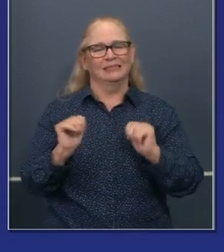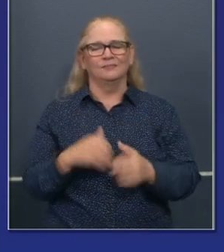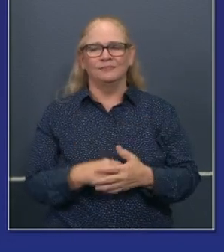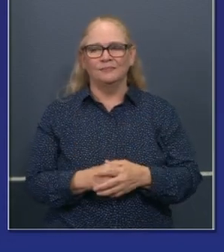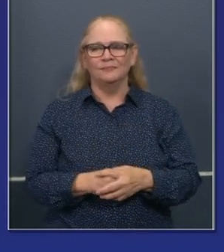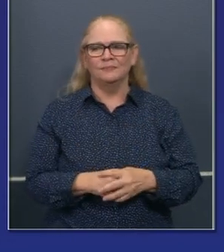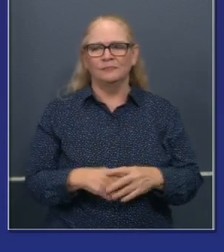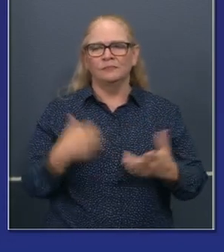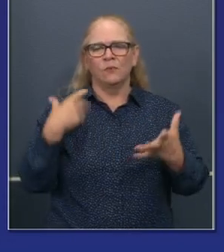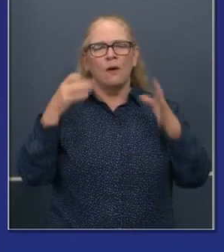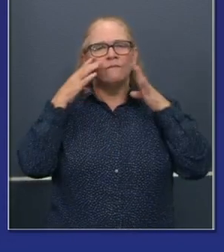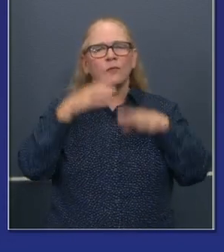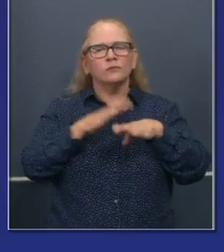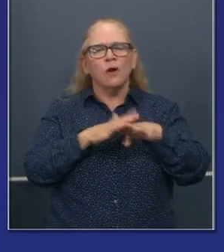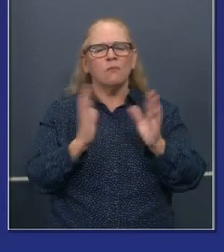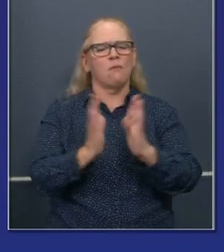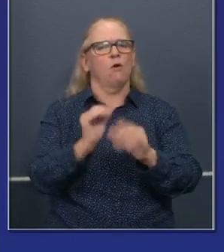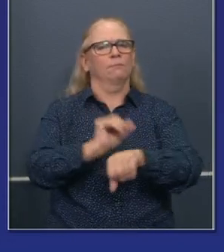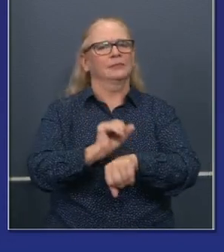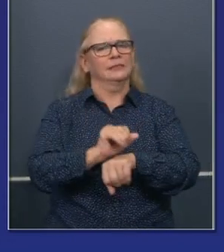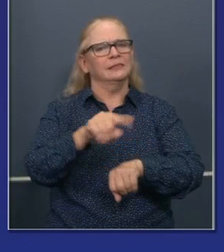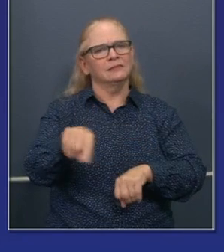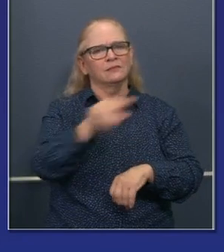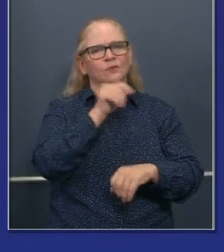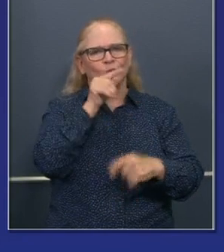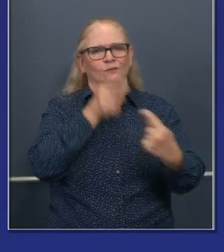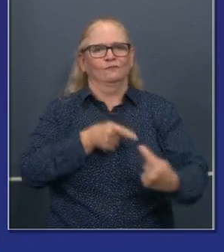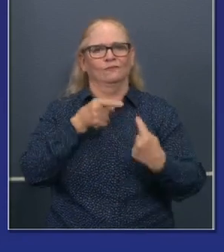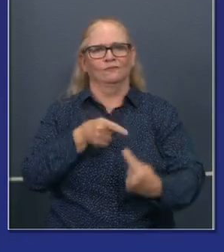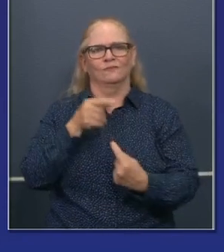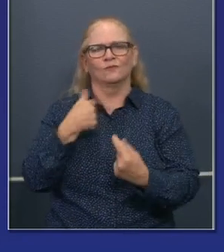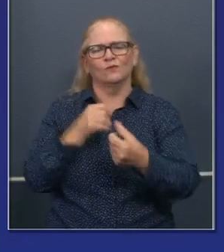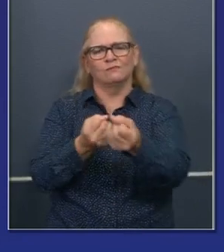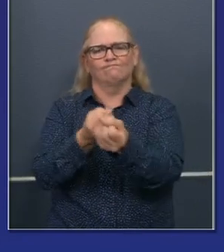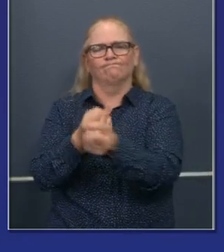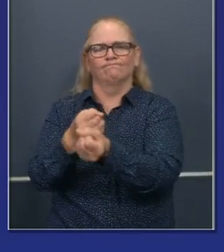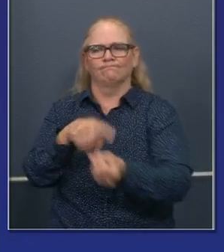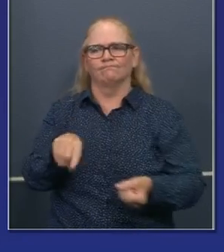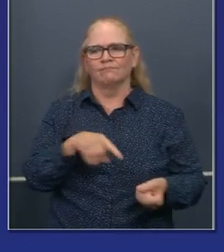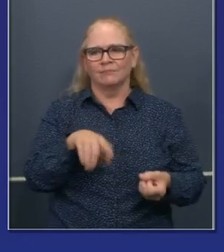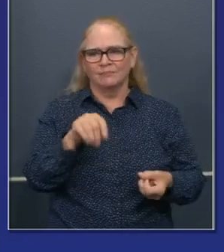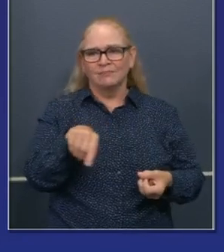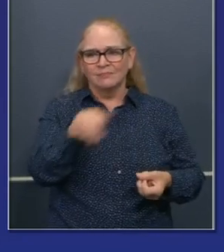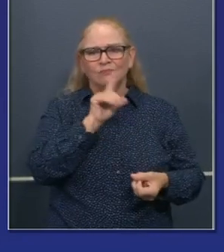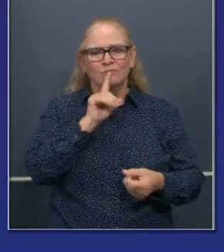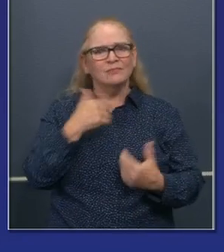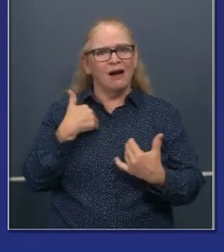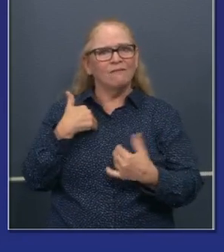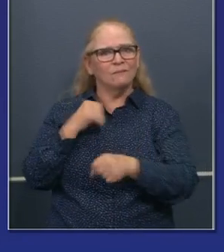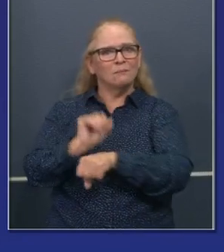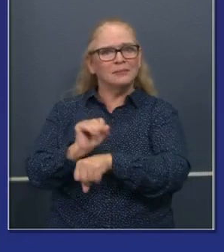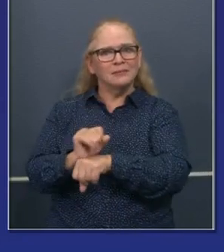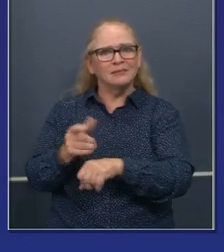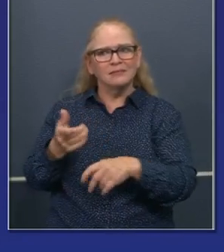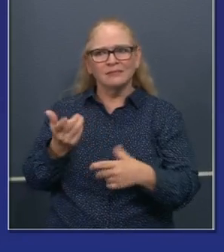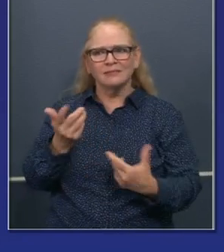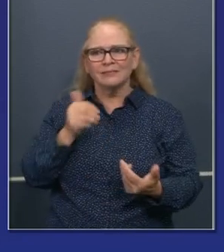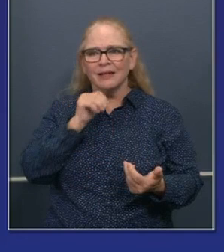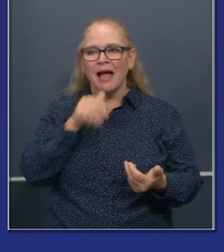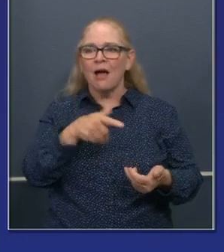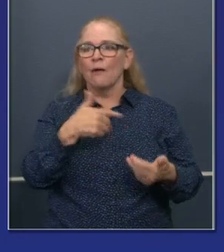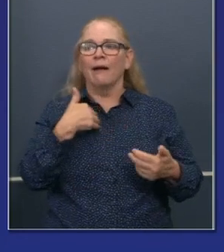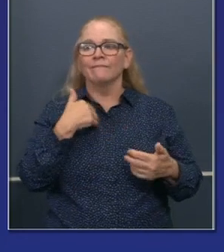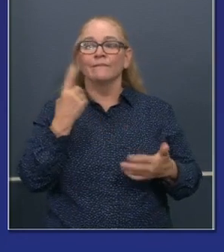small business. And when I say small business, I mean, not just small businesses with 500 or a thousand employees, um,